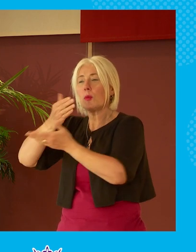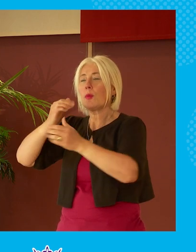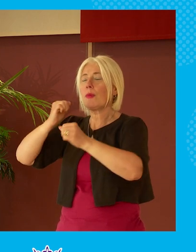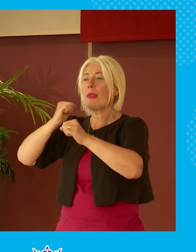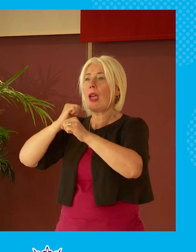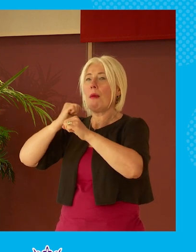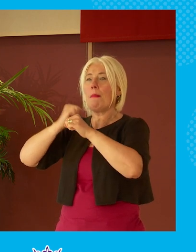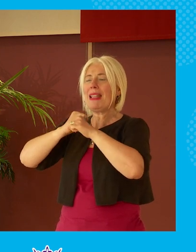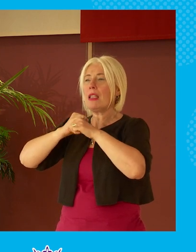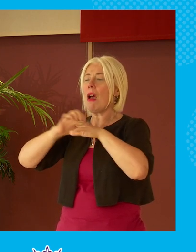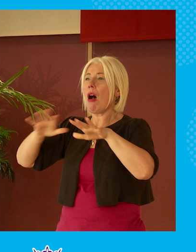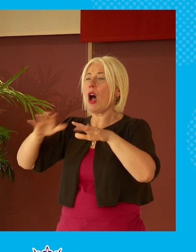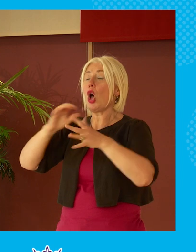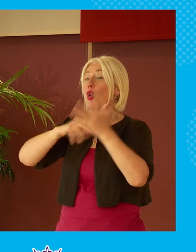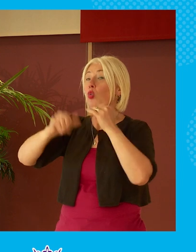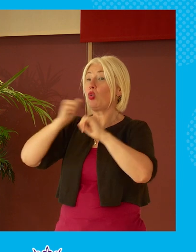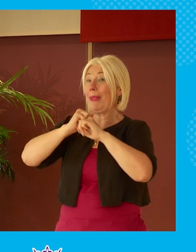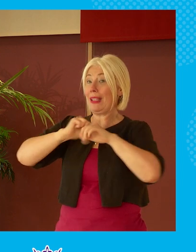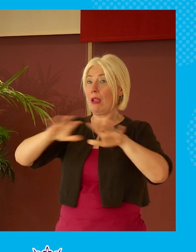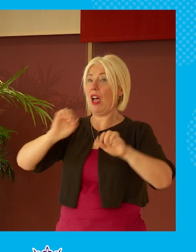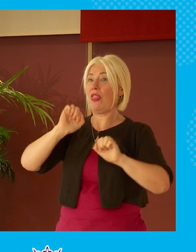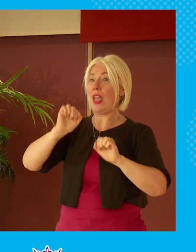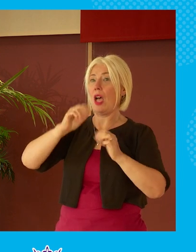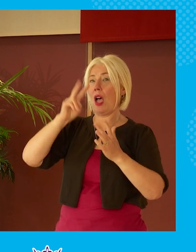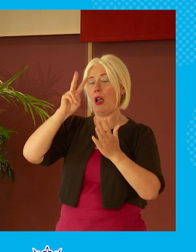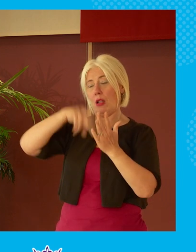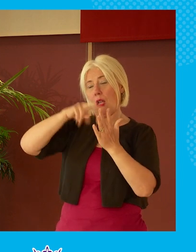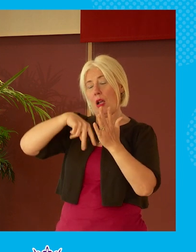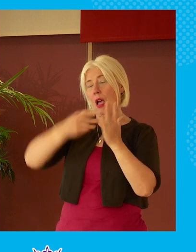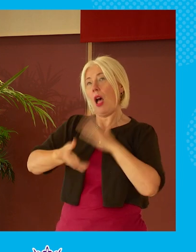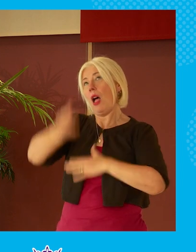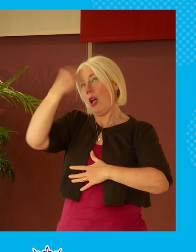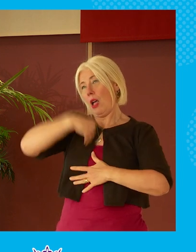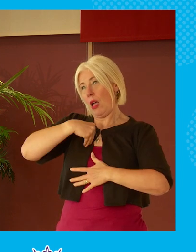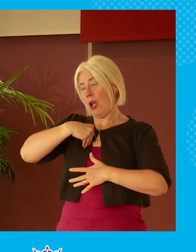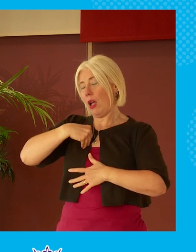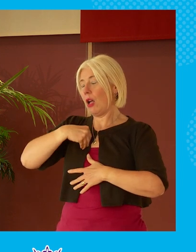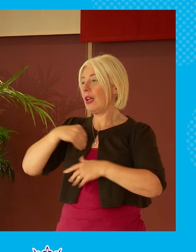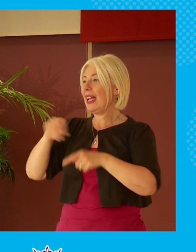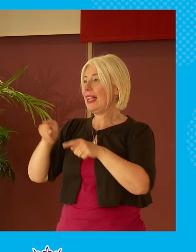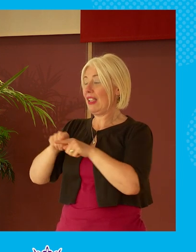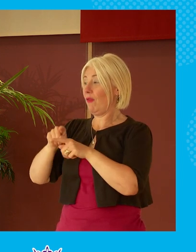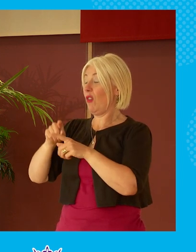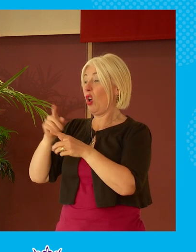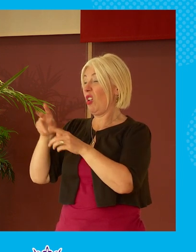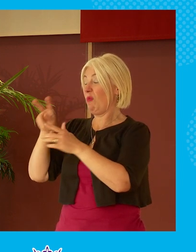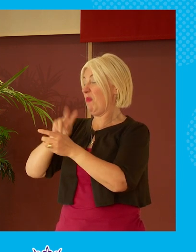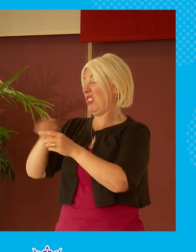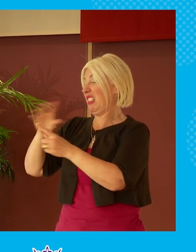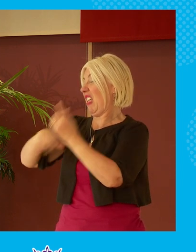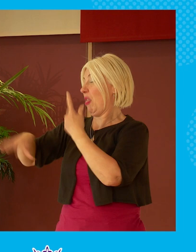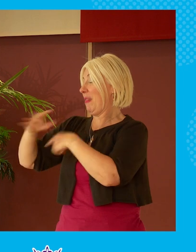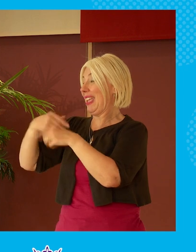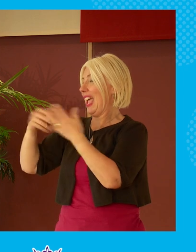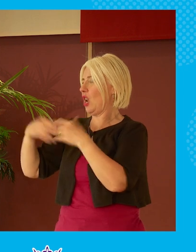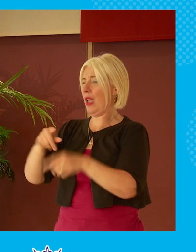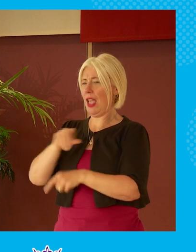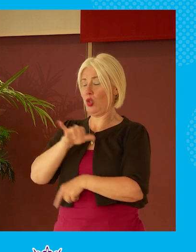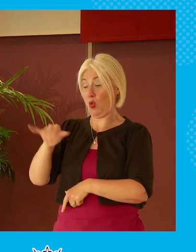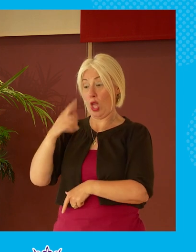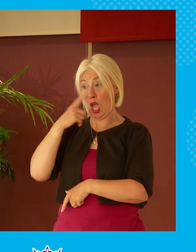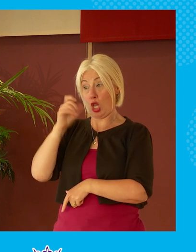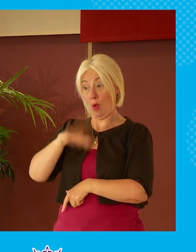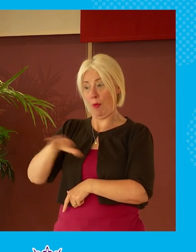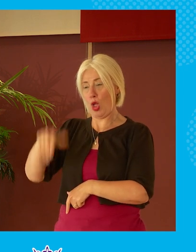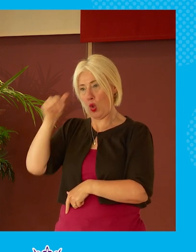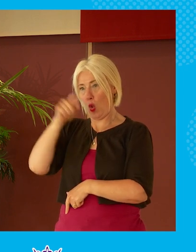literacy and social media literacy and i'm encouraging particularly from a very young age people to understand you know what's real and what's not